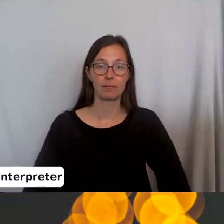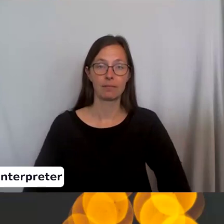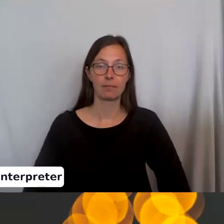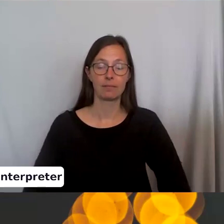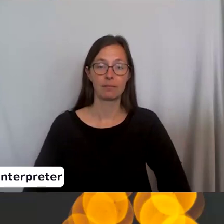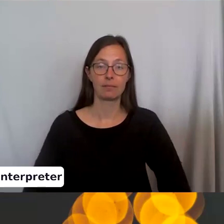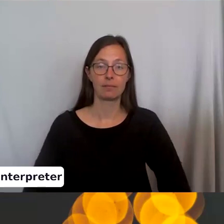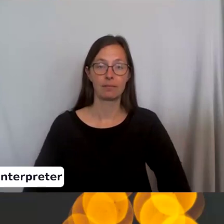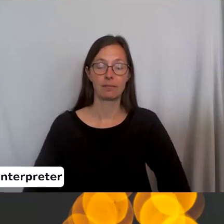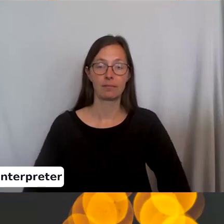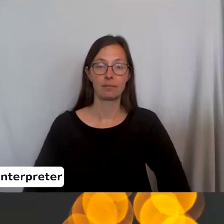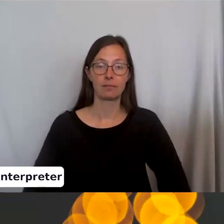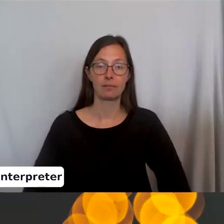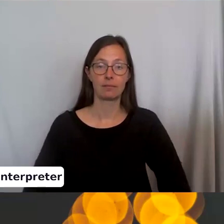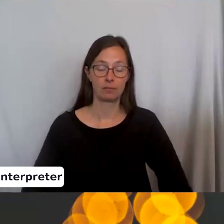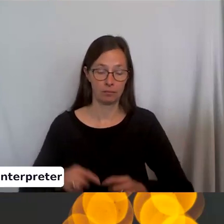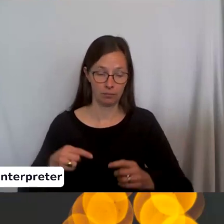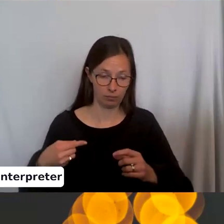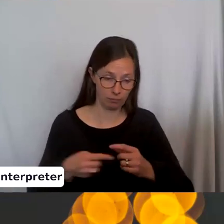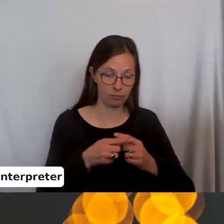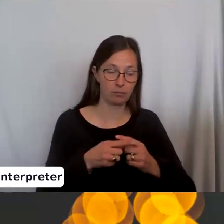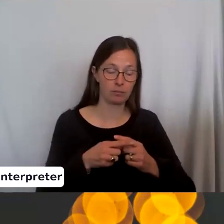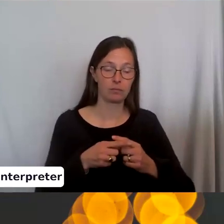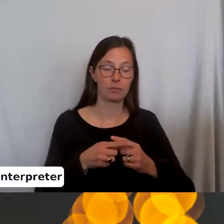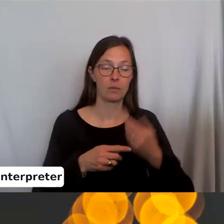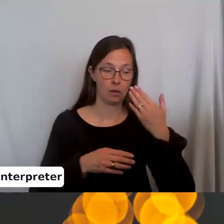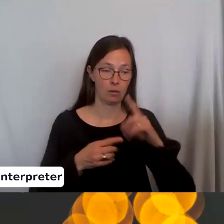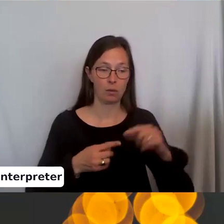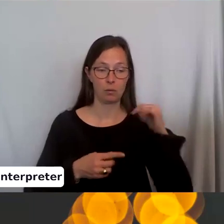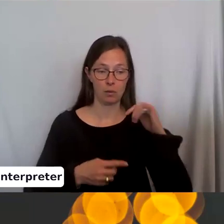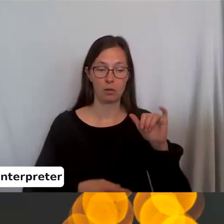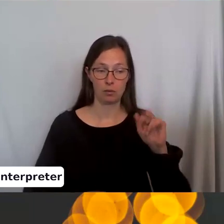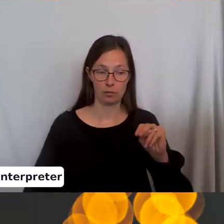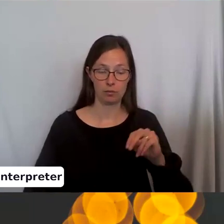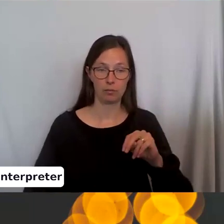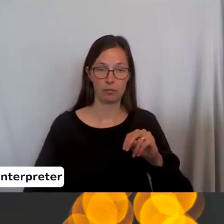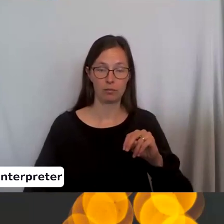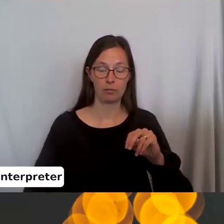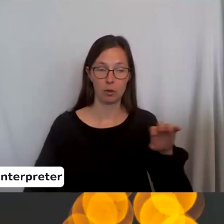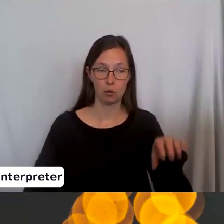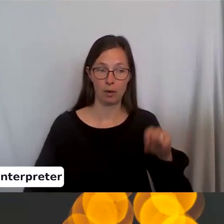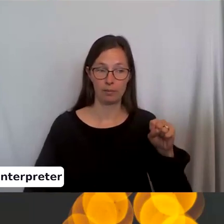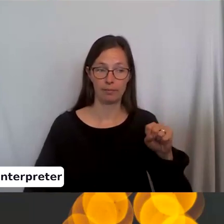Through the stitch from right to left, front to back yarn, grab it